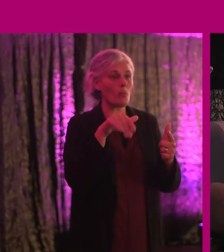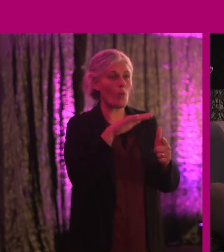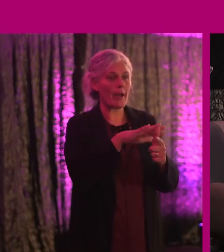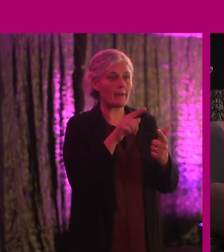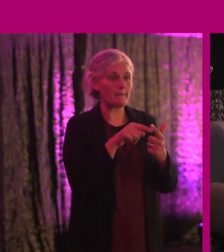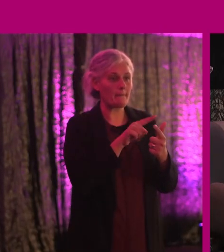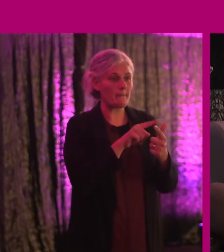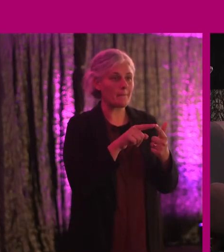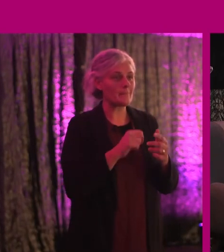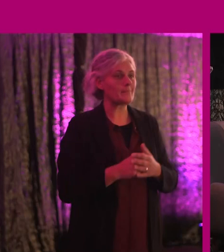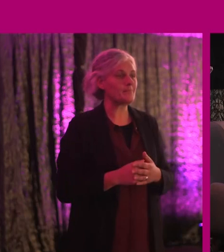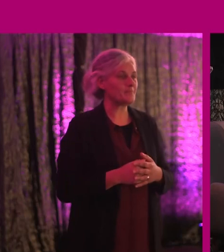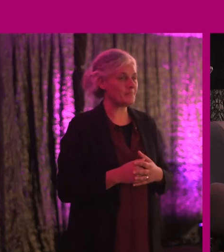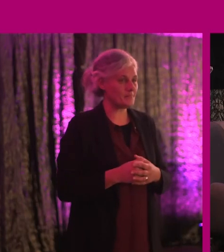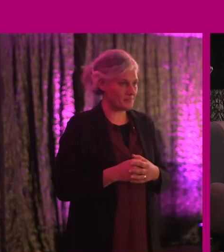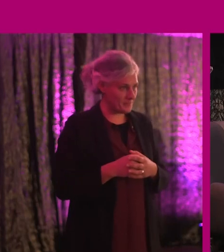Thank you very much.